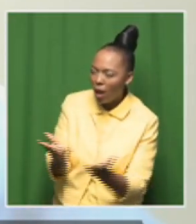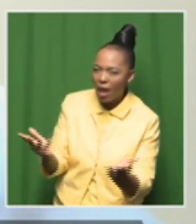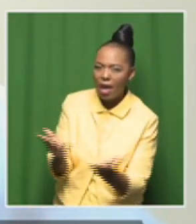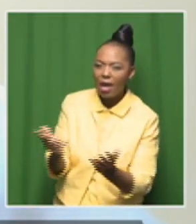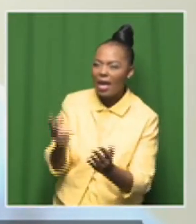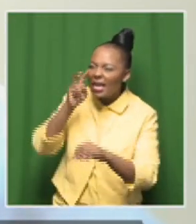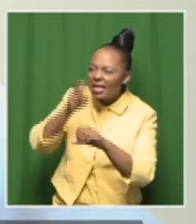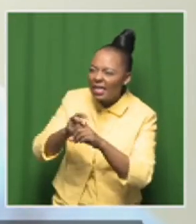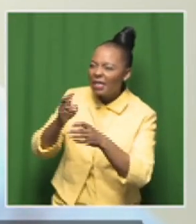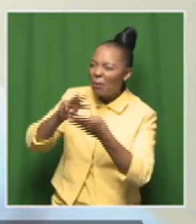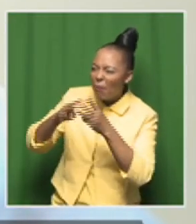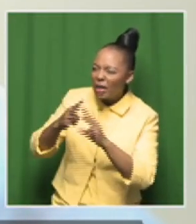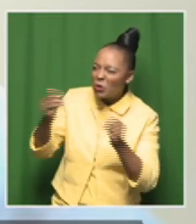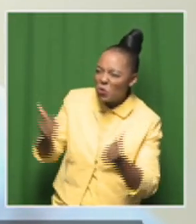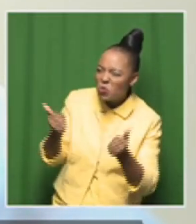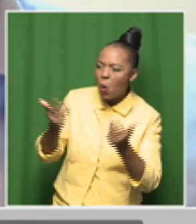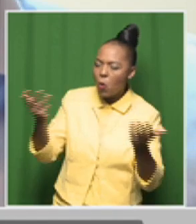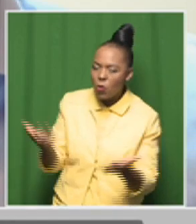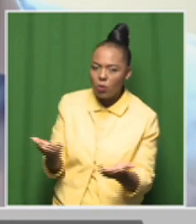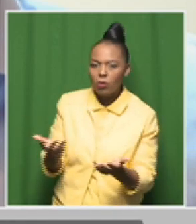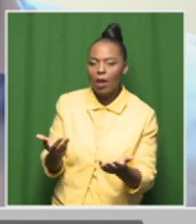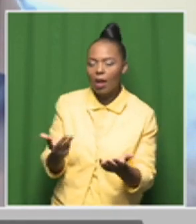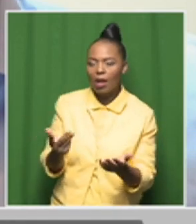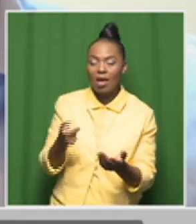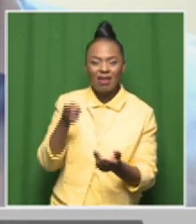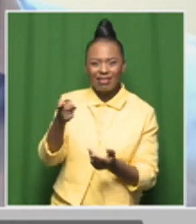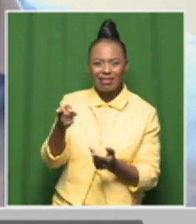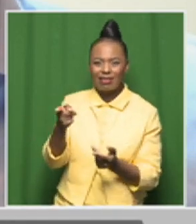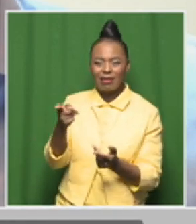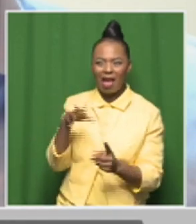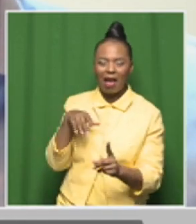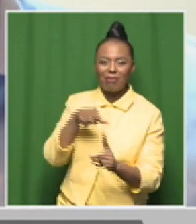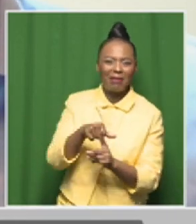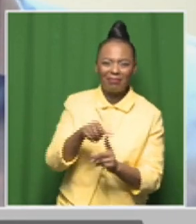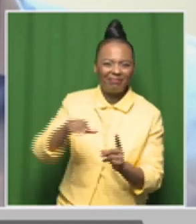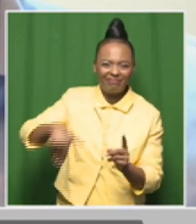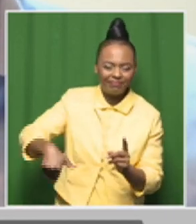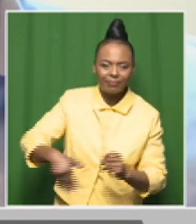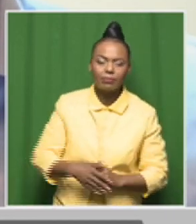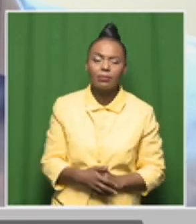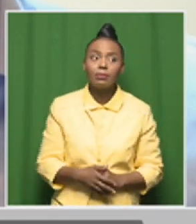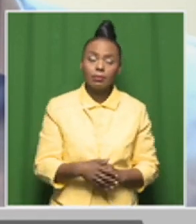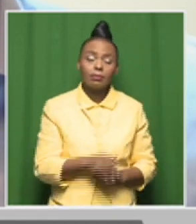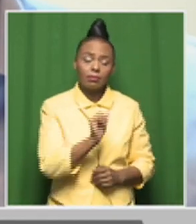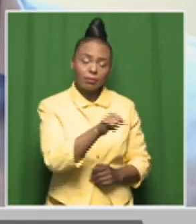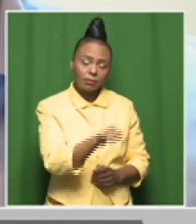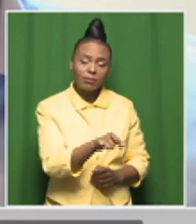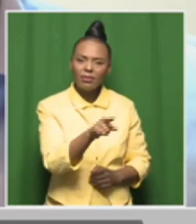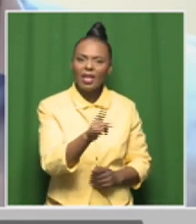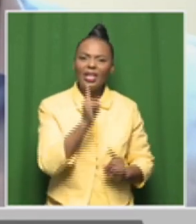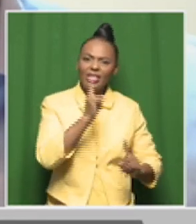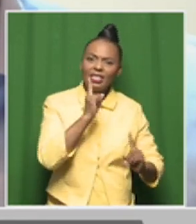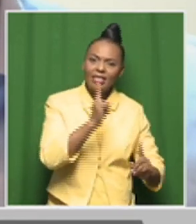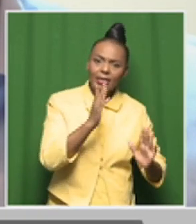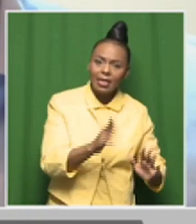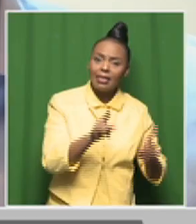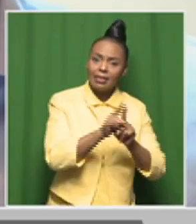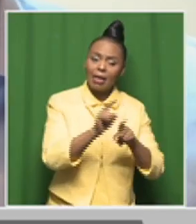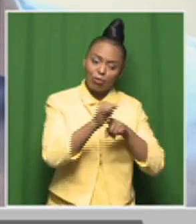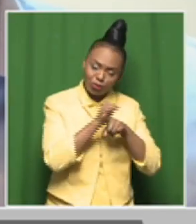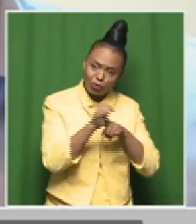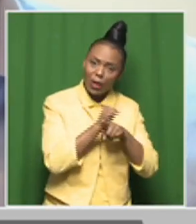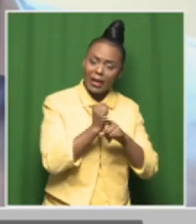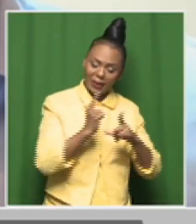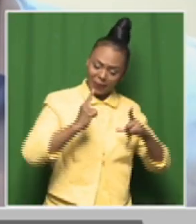to plan. I know, Richard, just quickly, because teachers must also be equipped and trained. How do you maximize that, just as we wrap